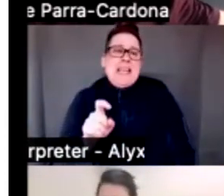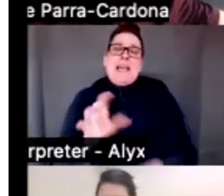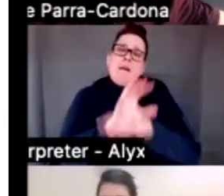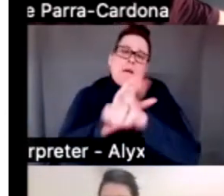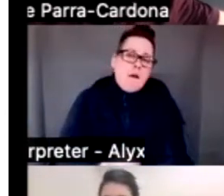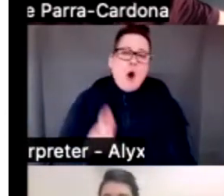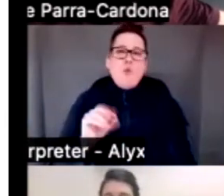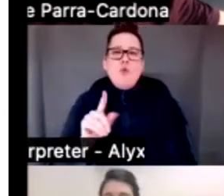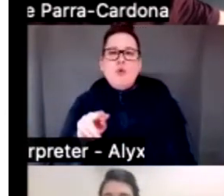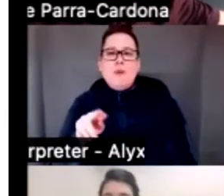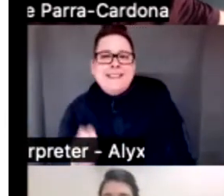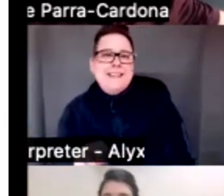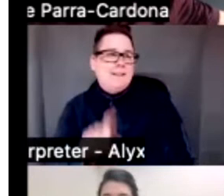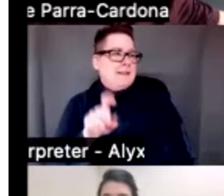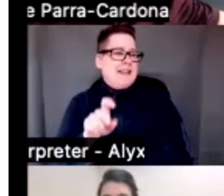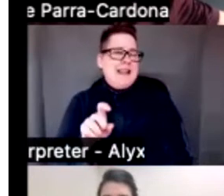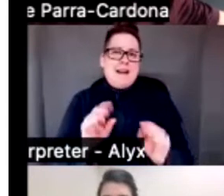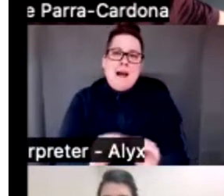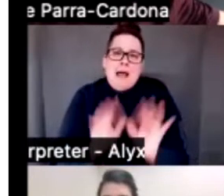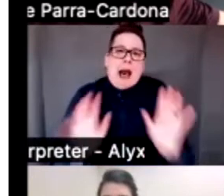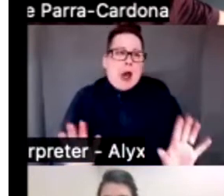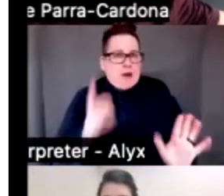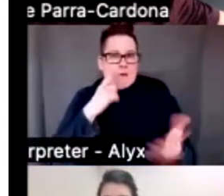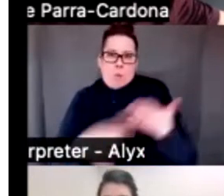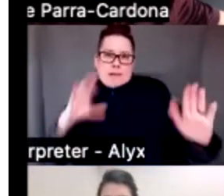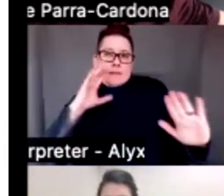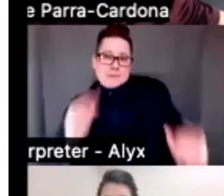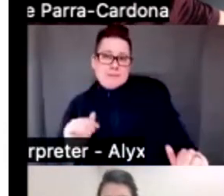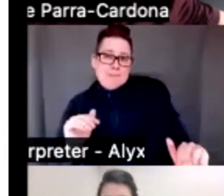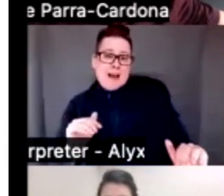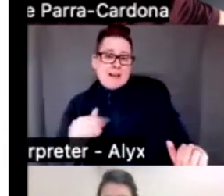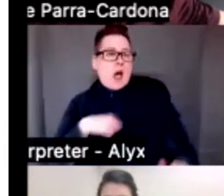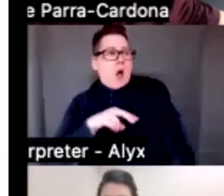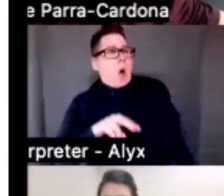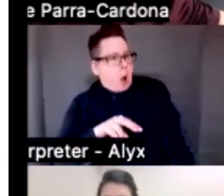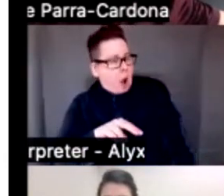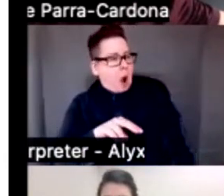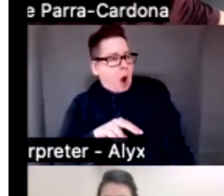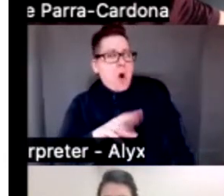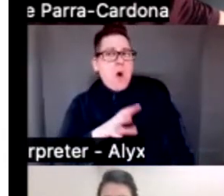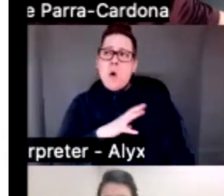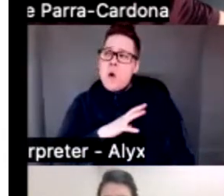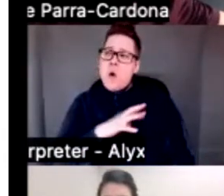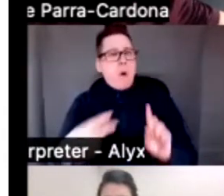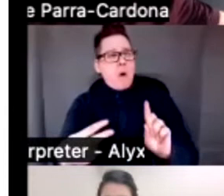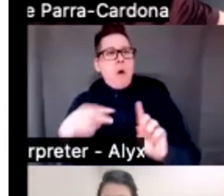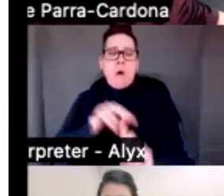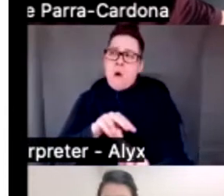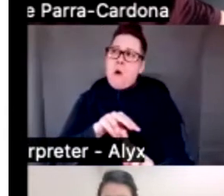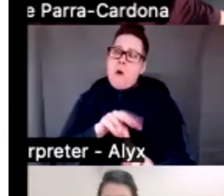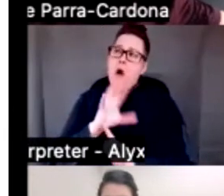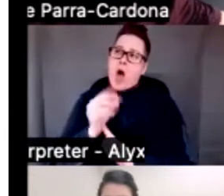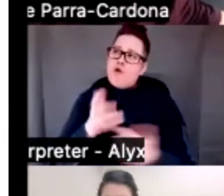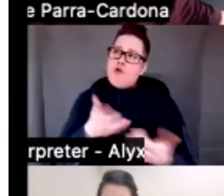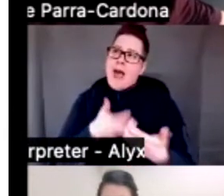and it's been it really turned me around the way I thought about cultural adaptation by